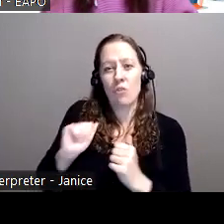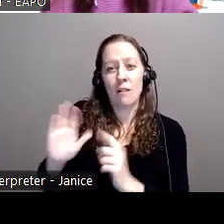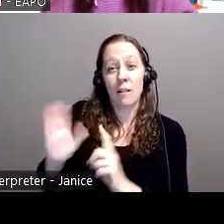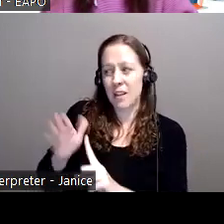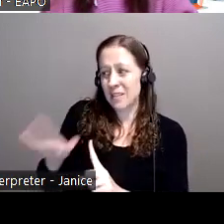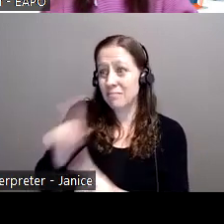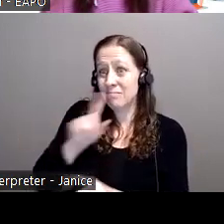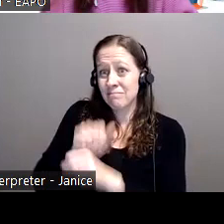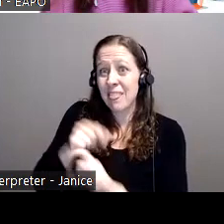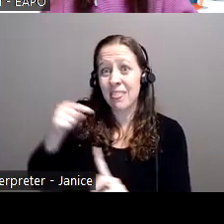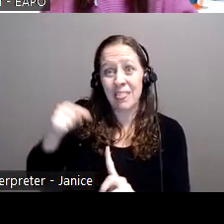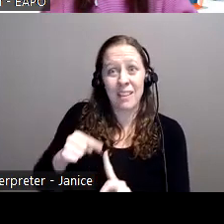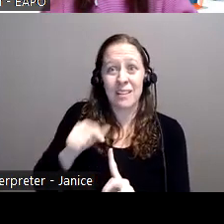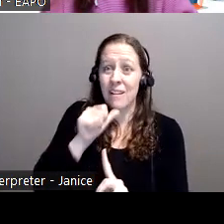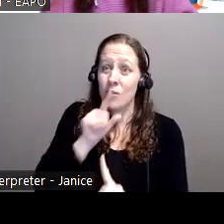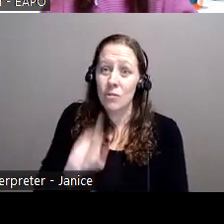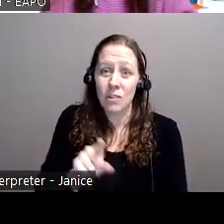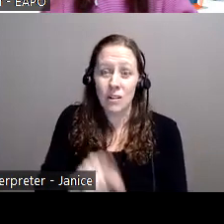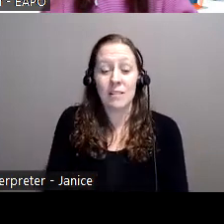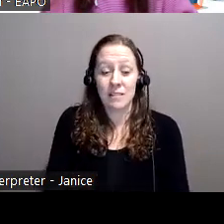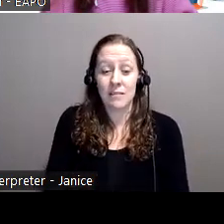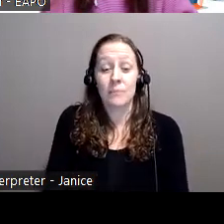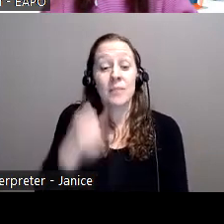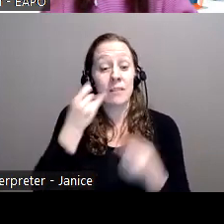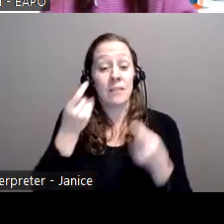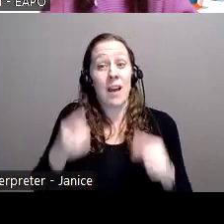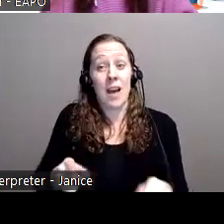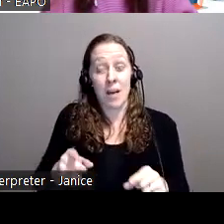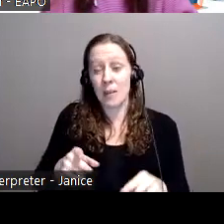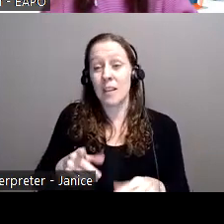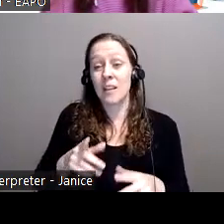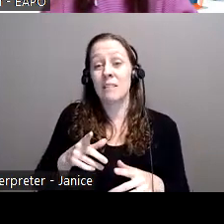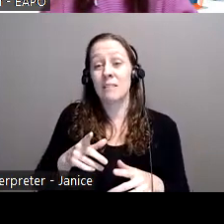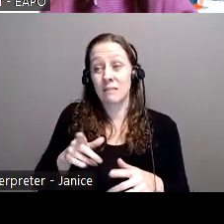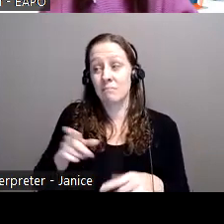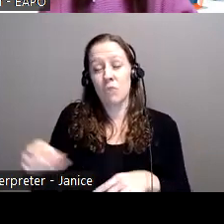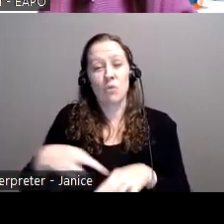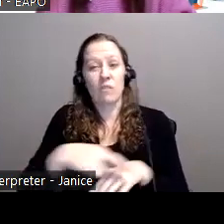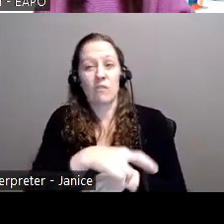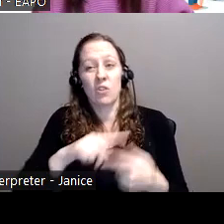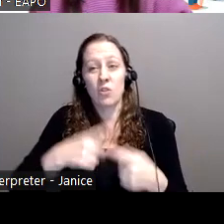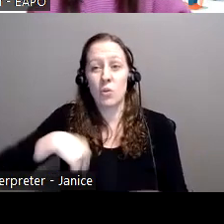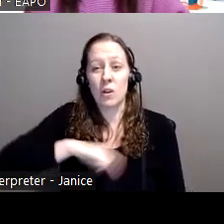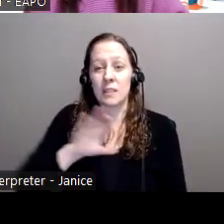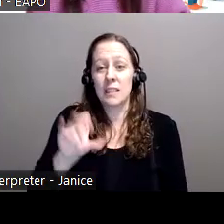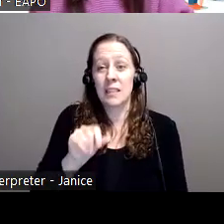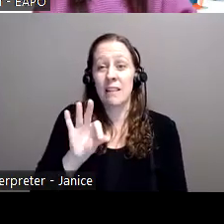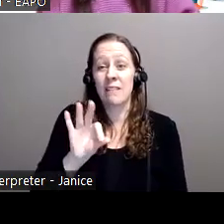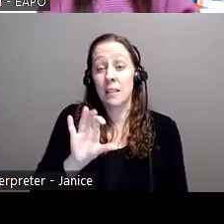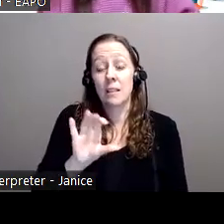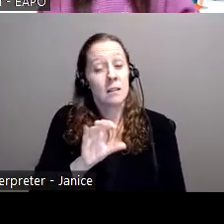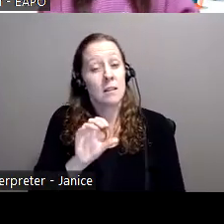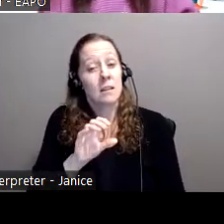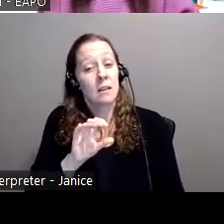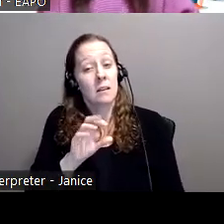um, if it does happen, um, you can refer to them to the Canadian anti-fraud center for sure. And is there follow-up, um, Jeff